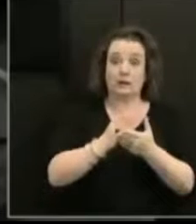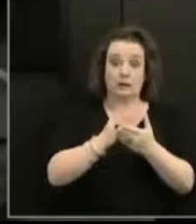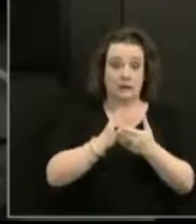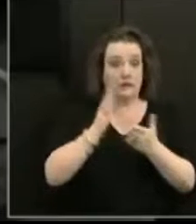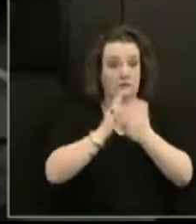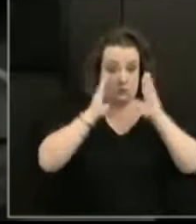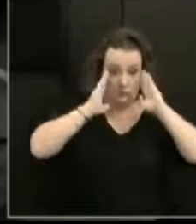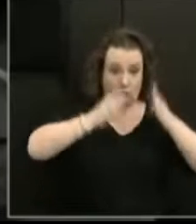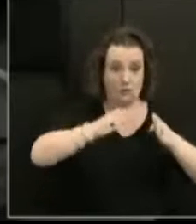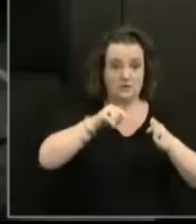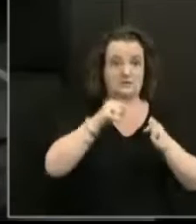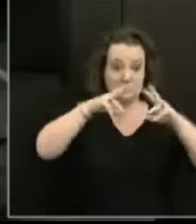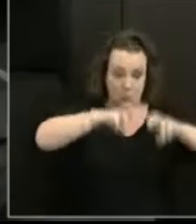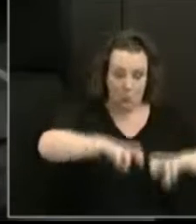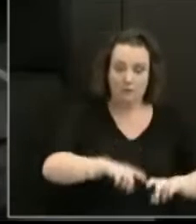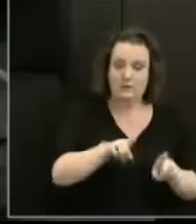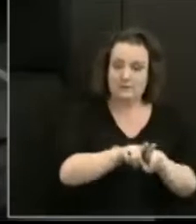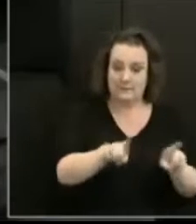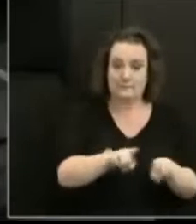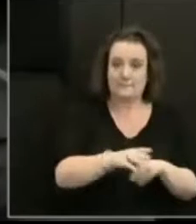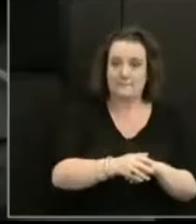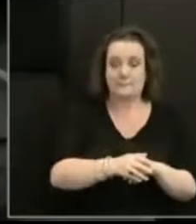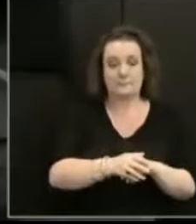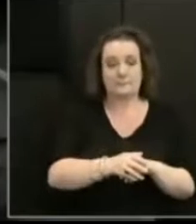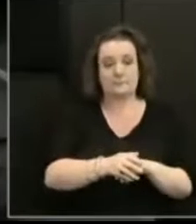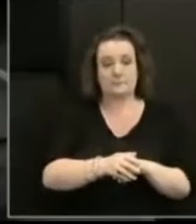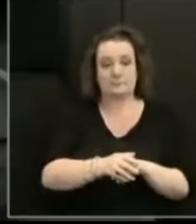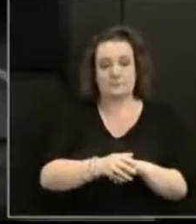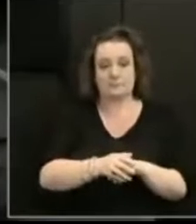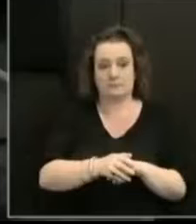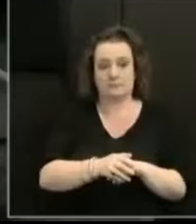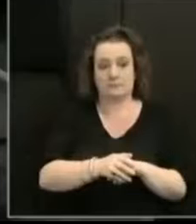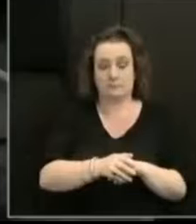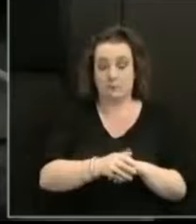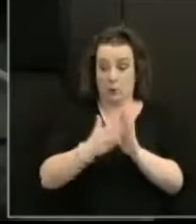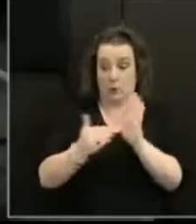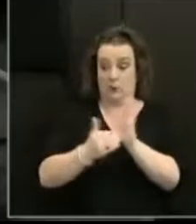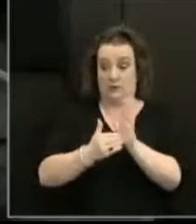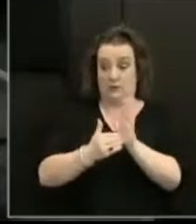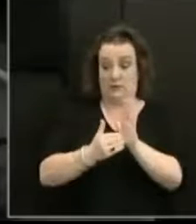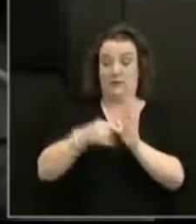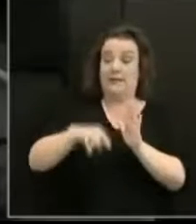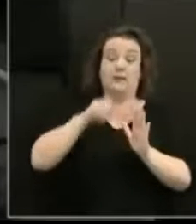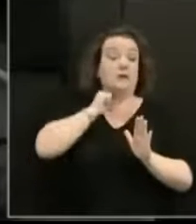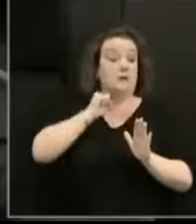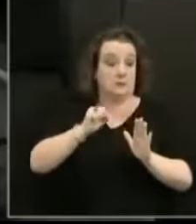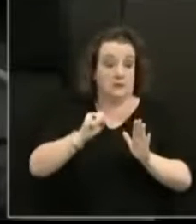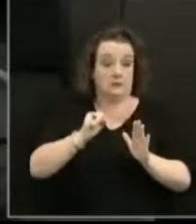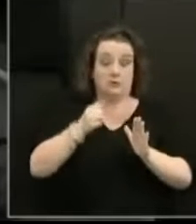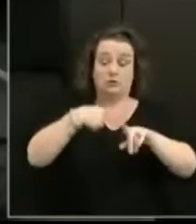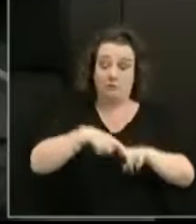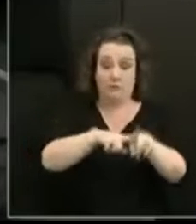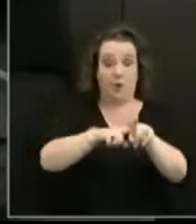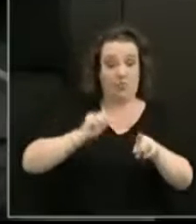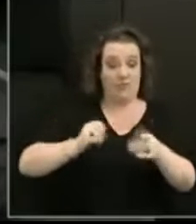focus of this inquiry as well as in the present. New Zealand made a commitment to uphold the